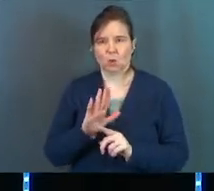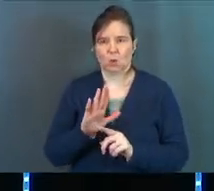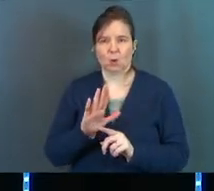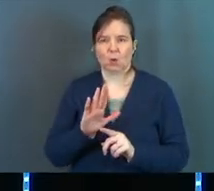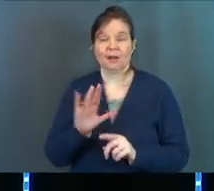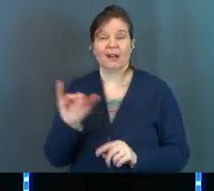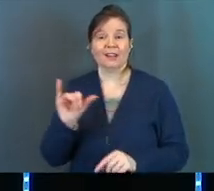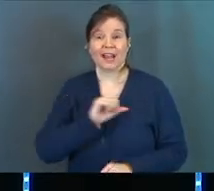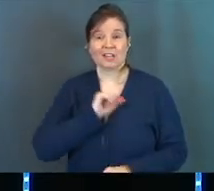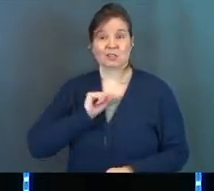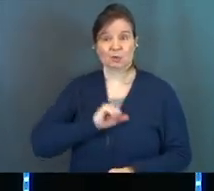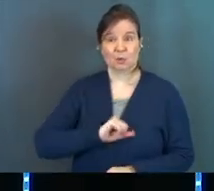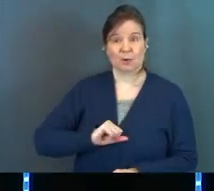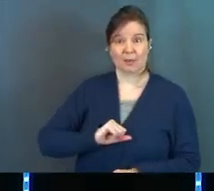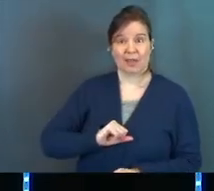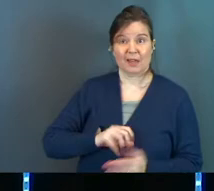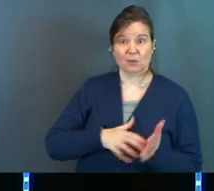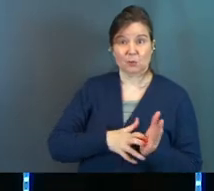kryptonite today?